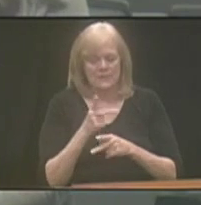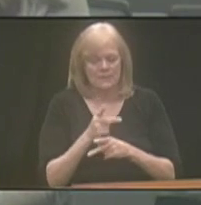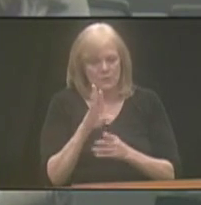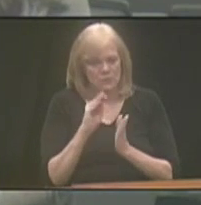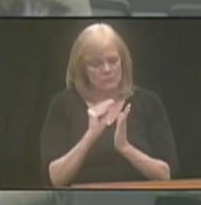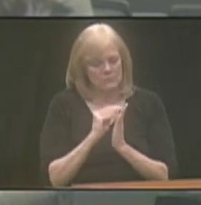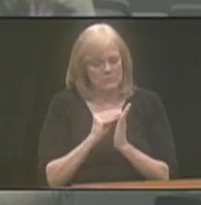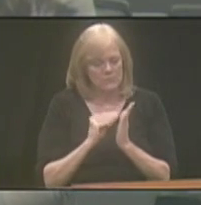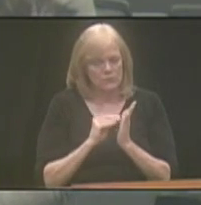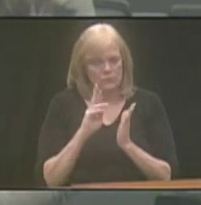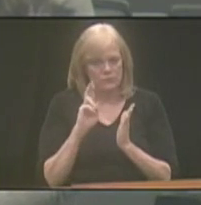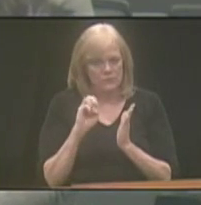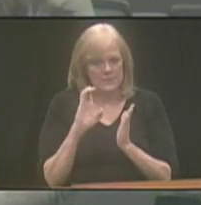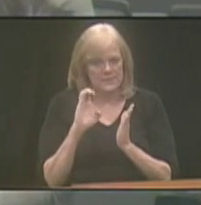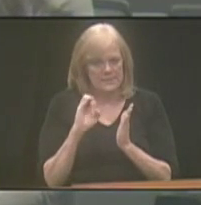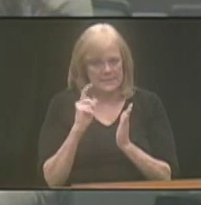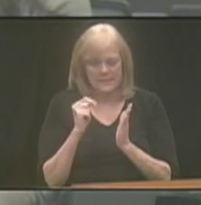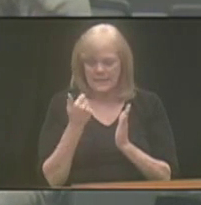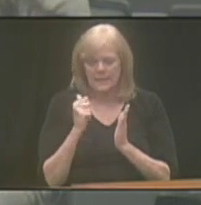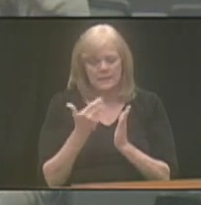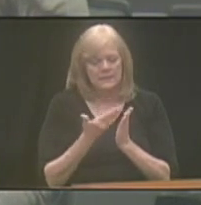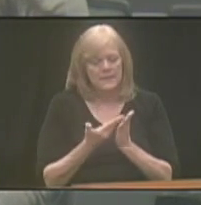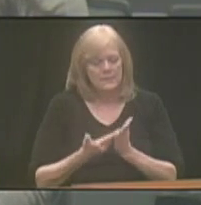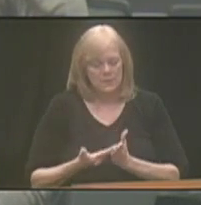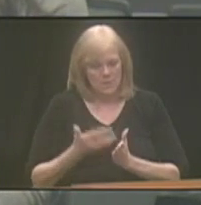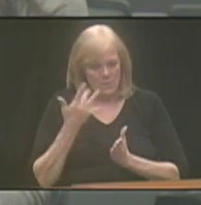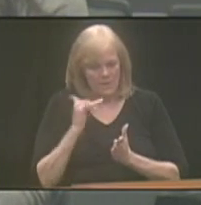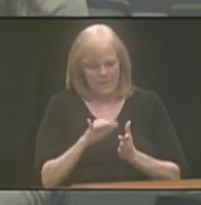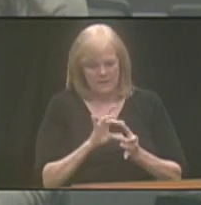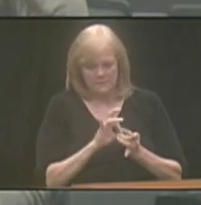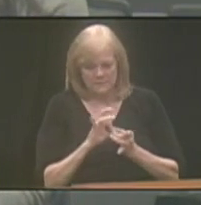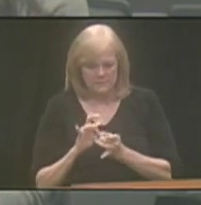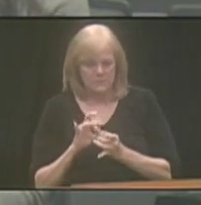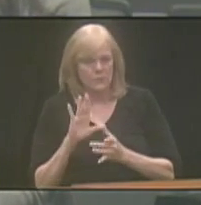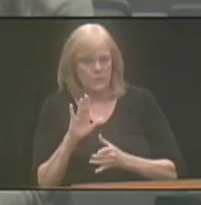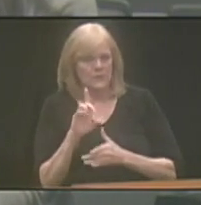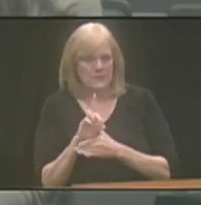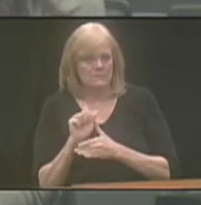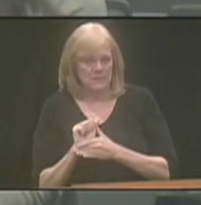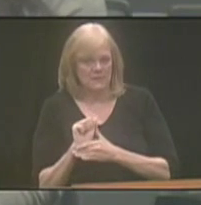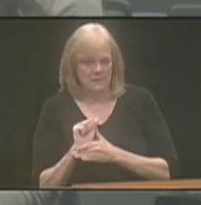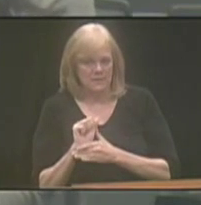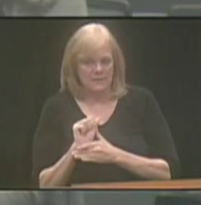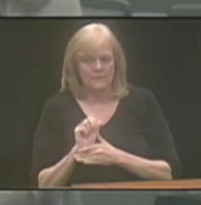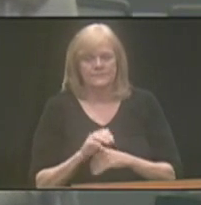receipts, and any documentation that supports why that's tied to the disability experience.